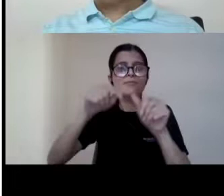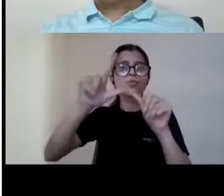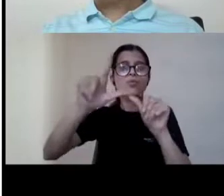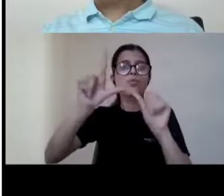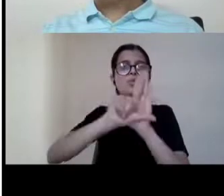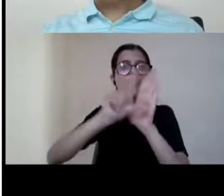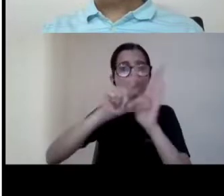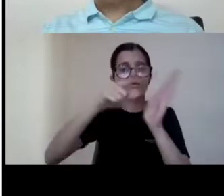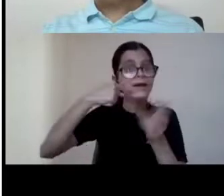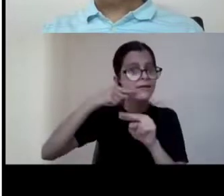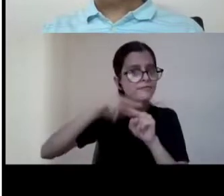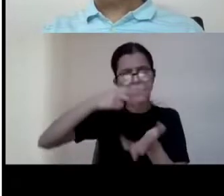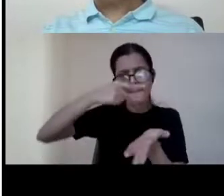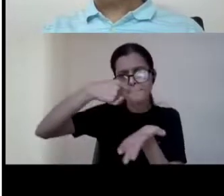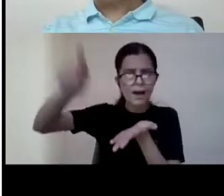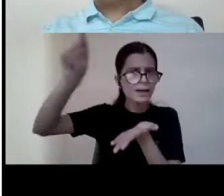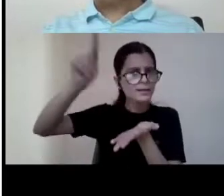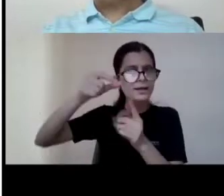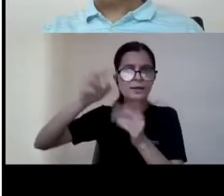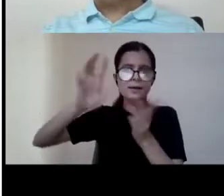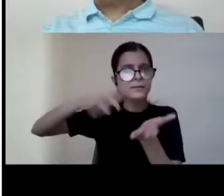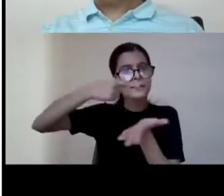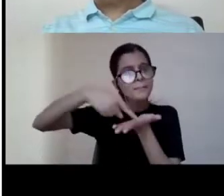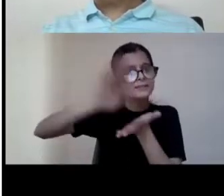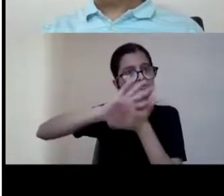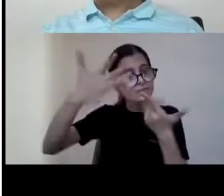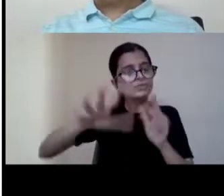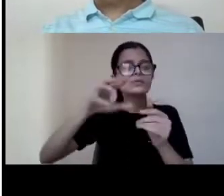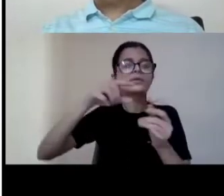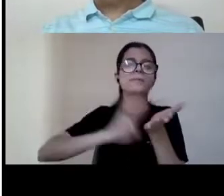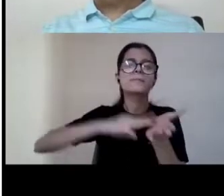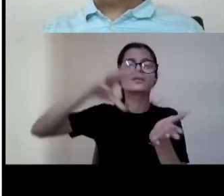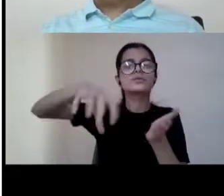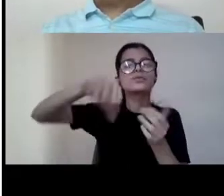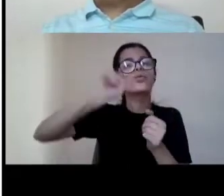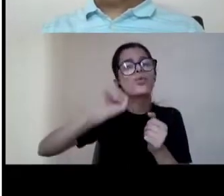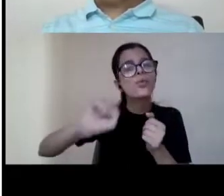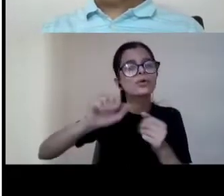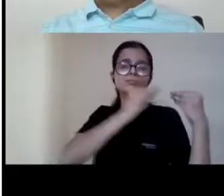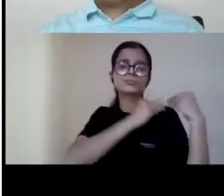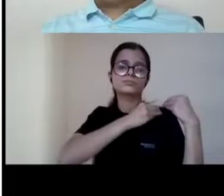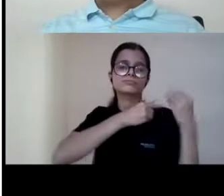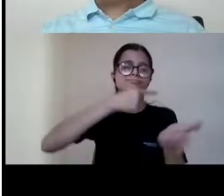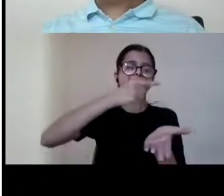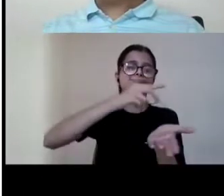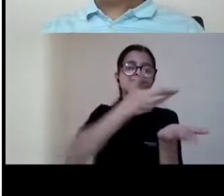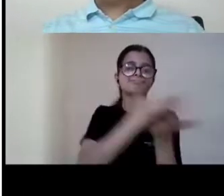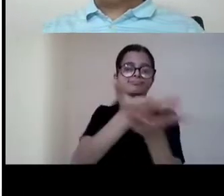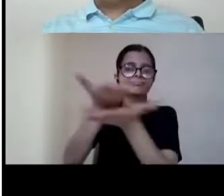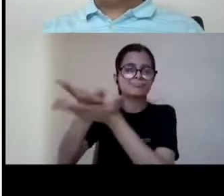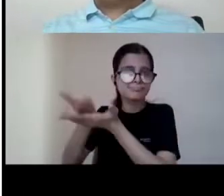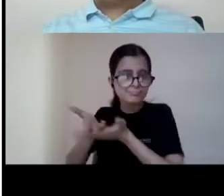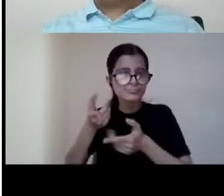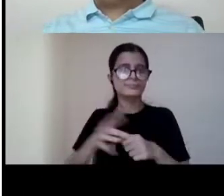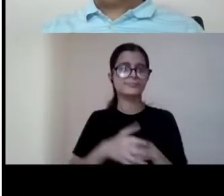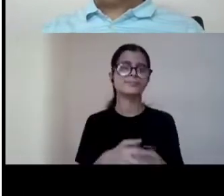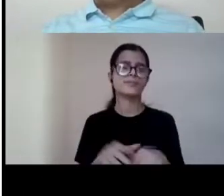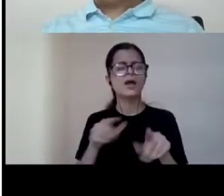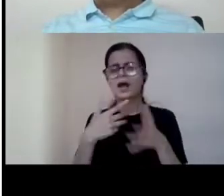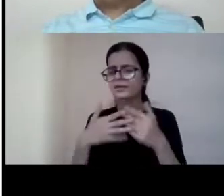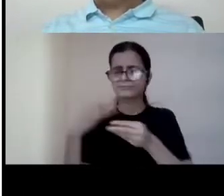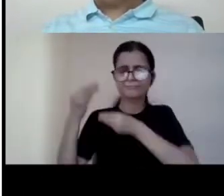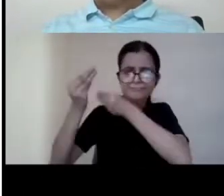it is passed passed from the parliament of the country so similarly uh any convention or any treaty